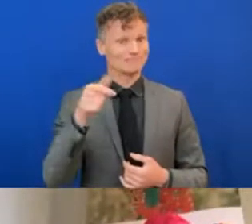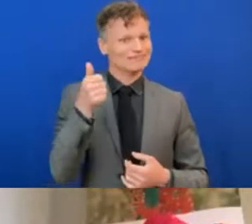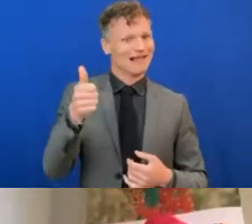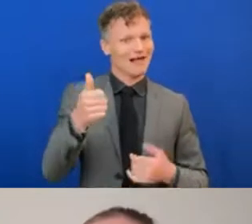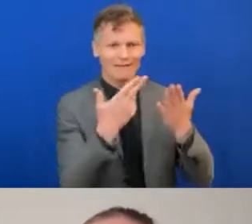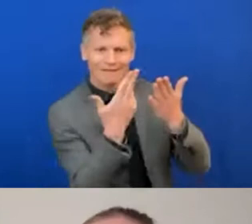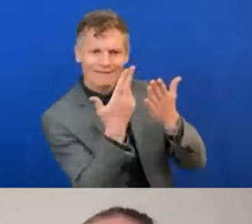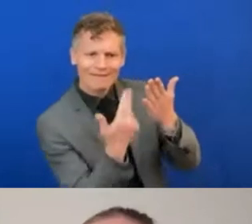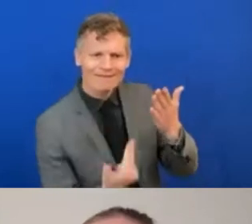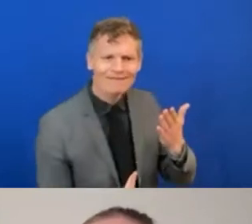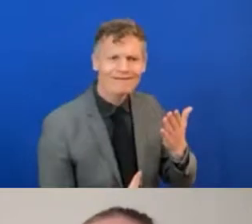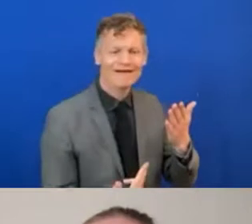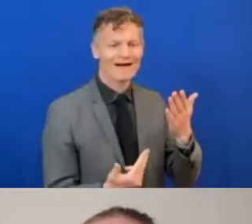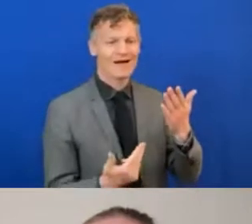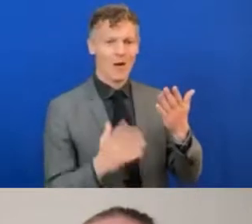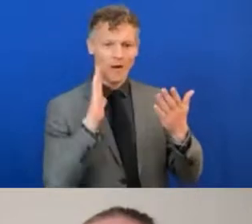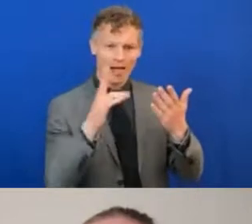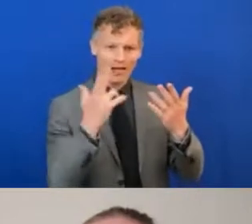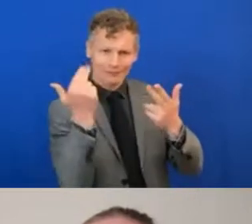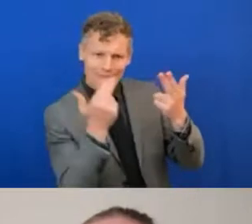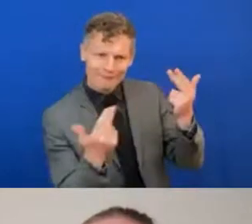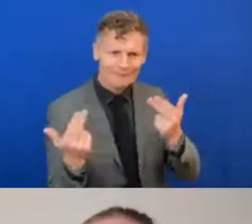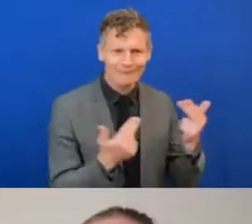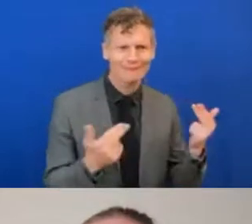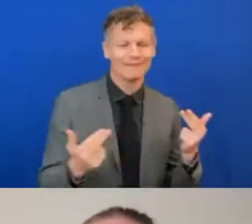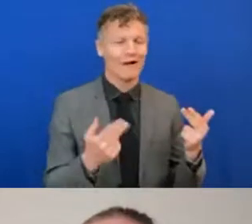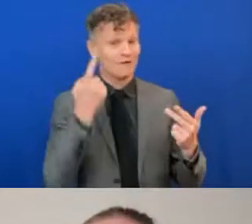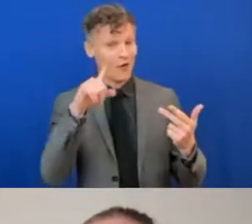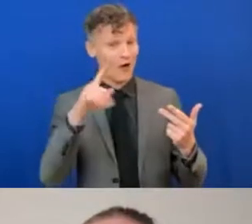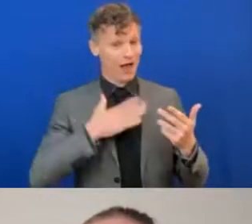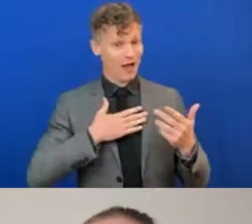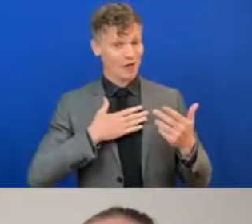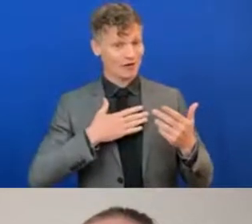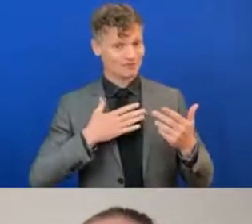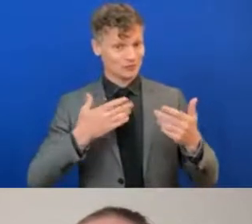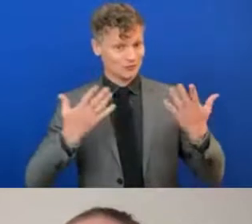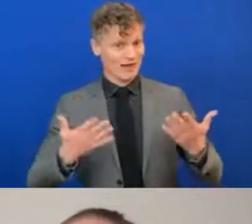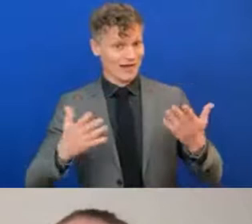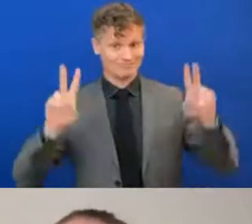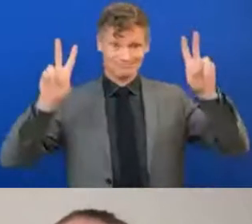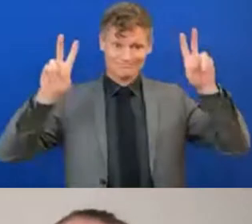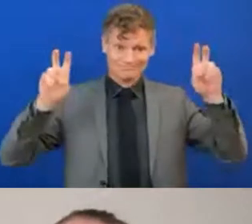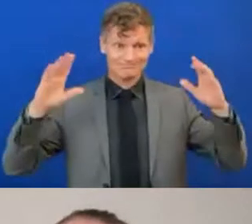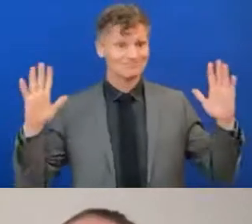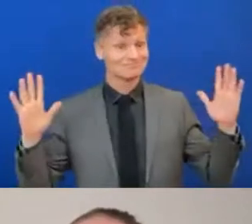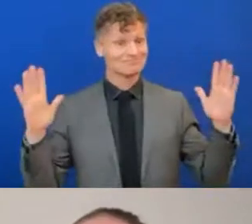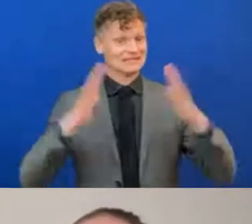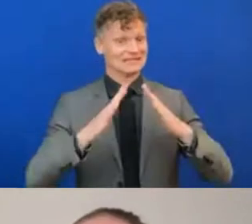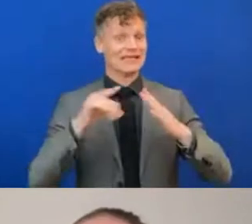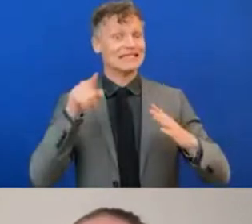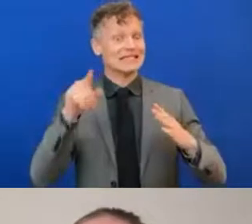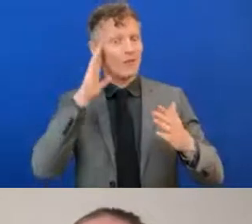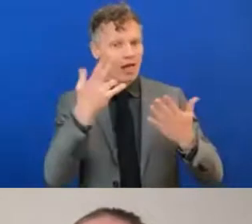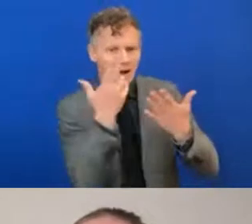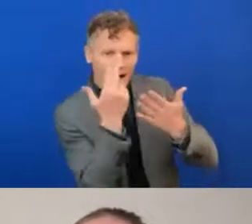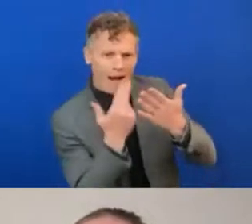the Road to Addis events. Jim will be composing a graphic illustration of the discussion today and we